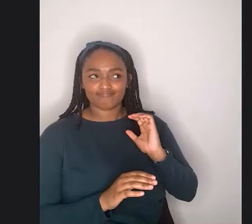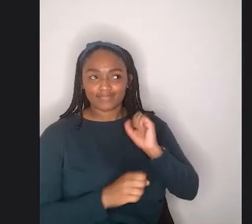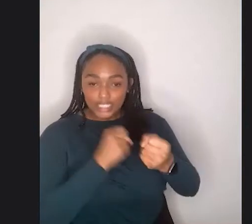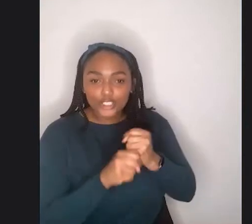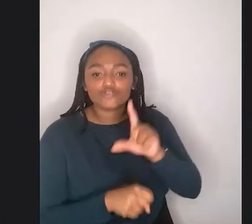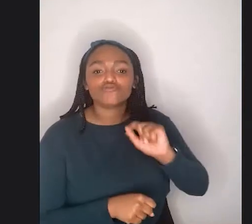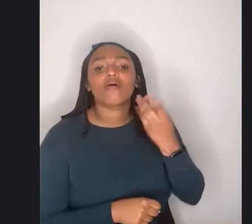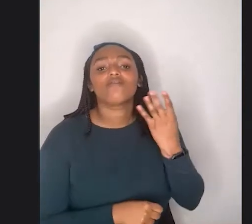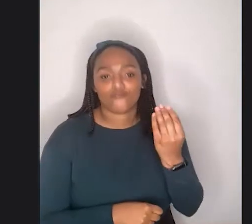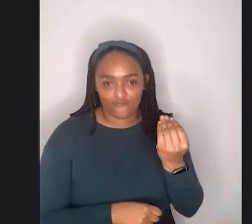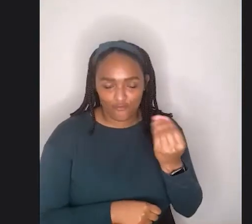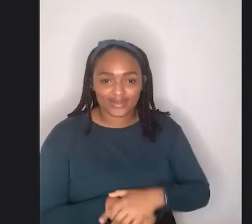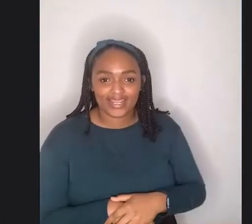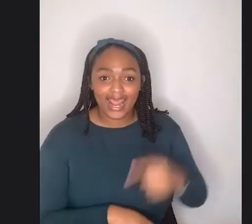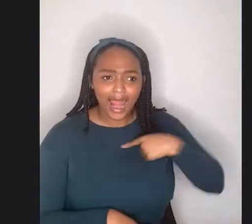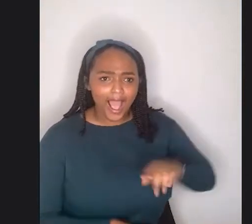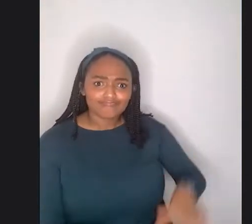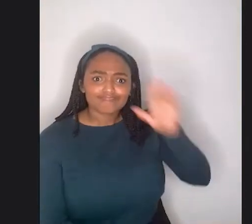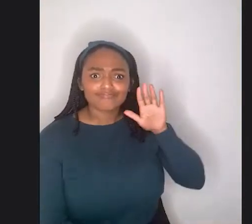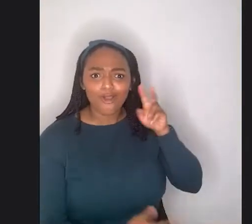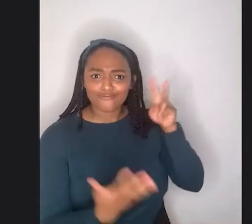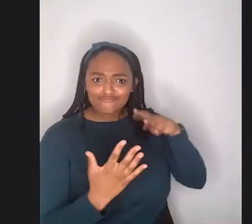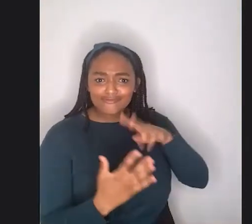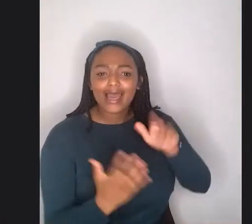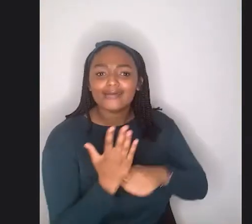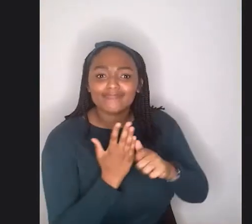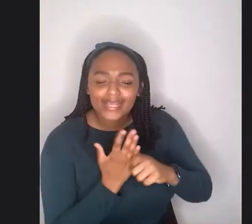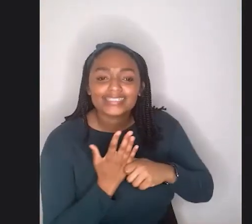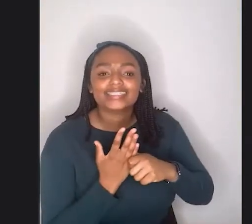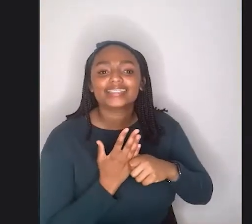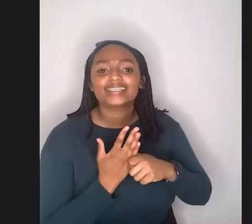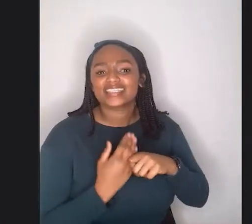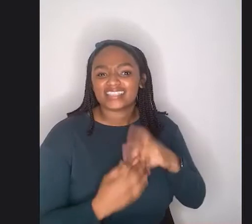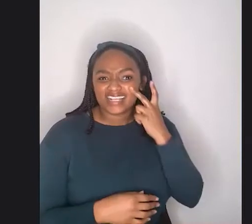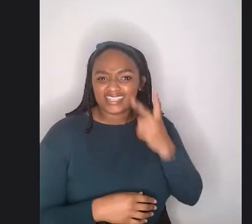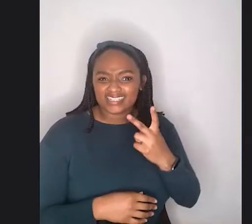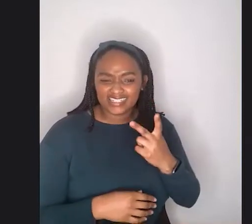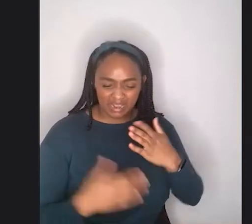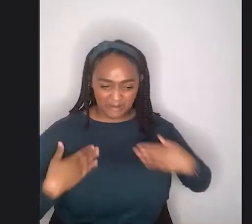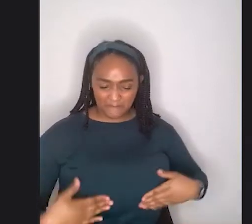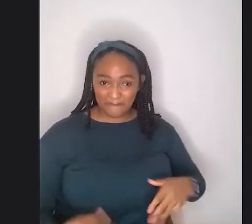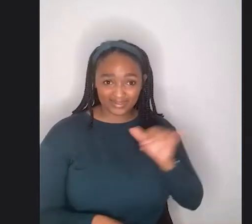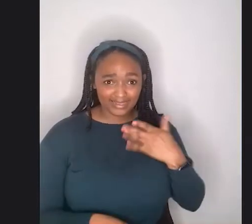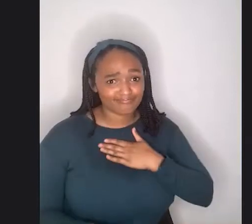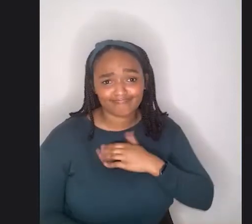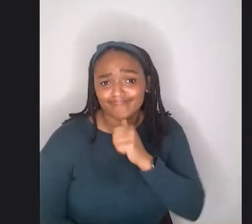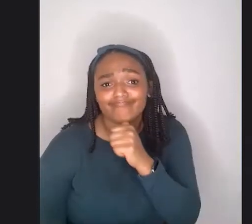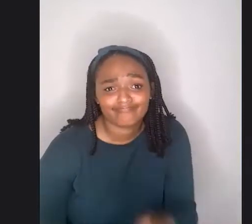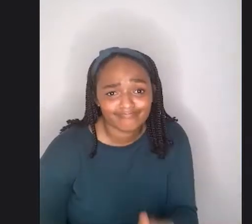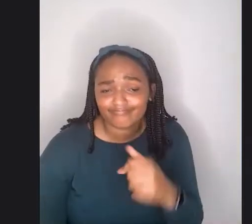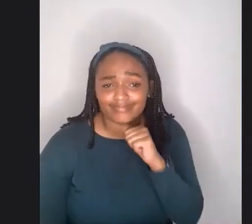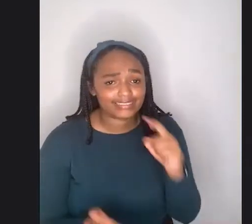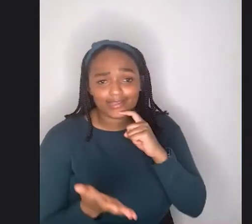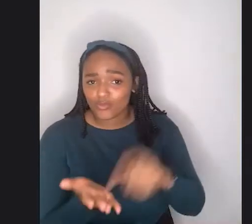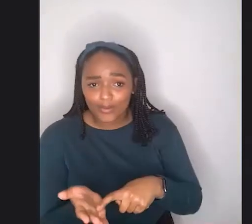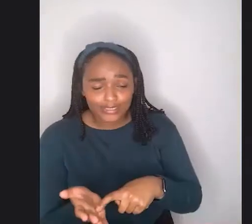grew up reading this magazine and not really seeing bodies like mine being represented. So I remember I wrote a